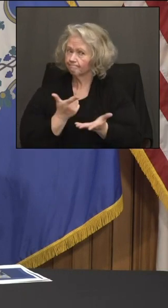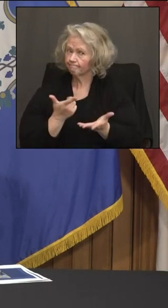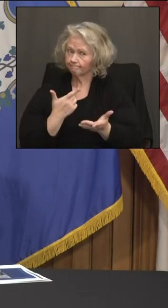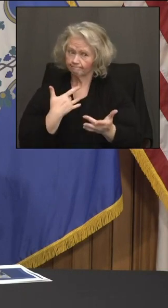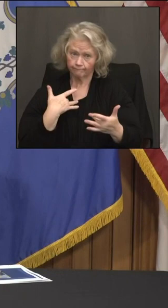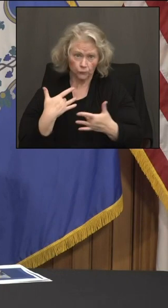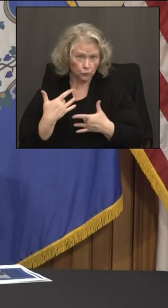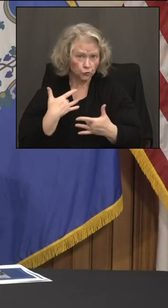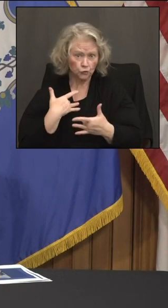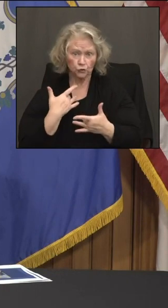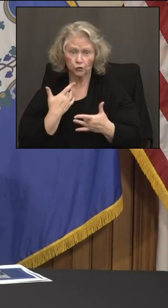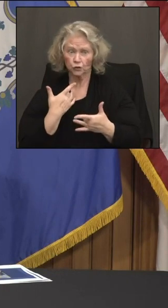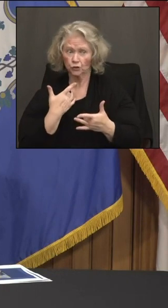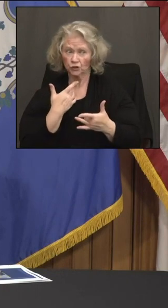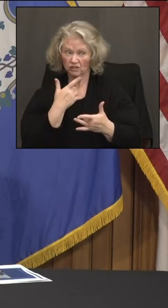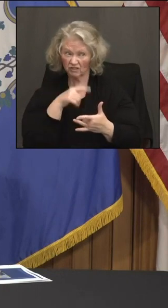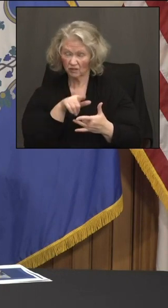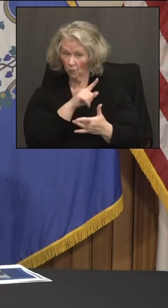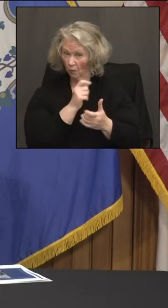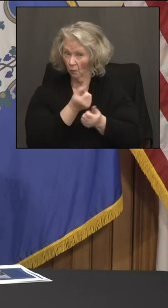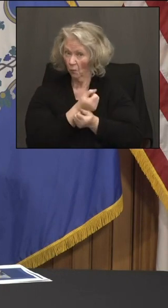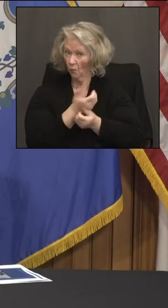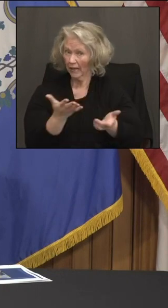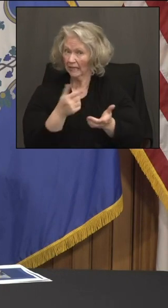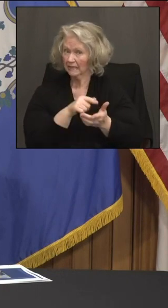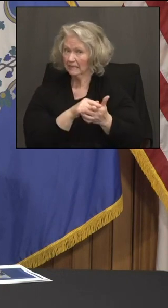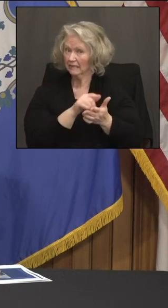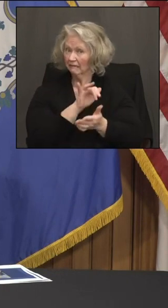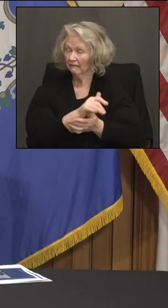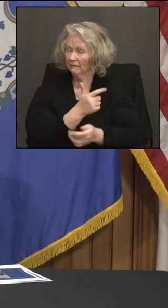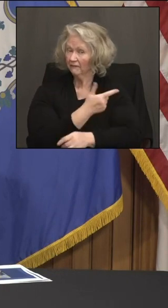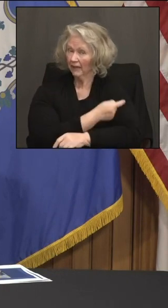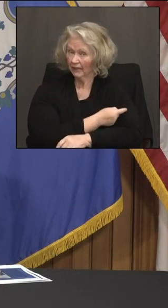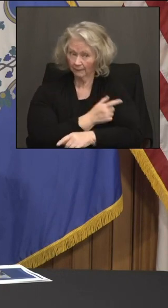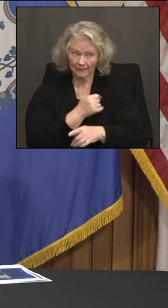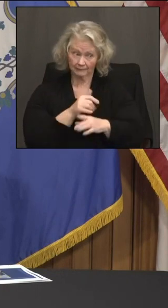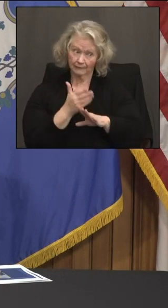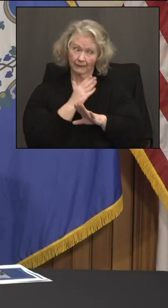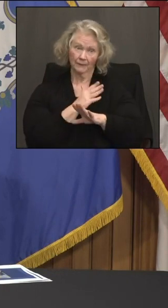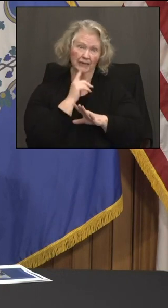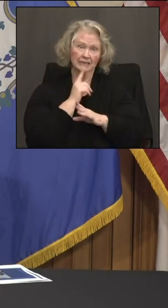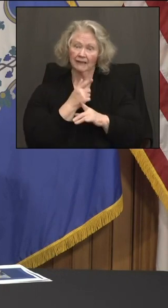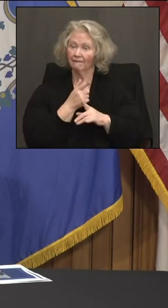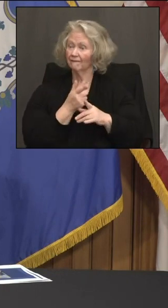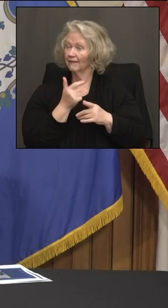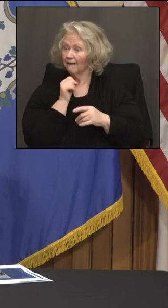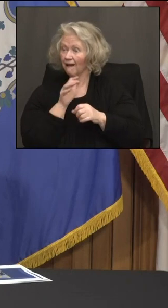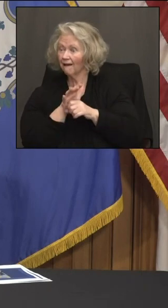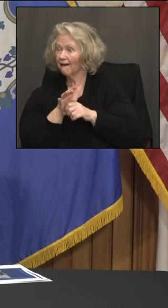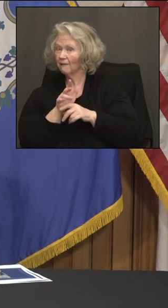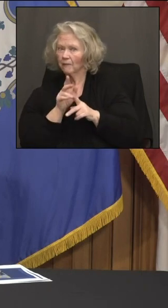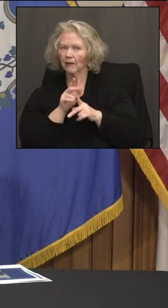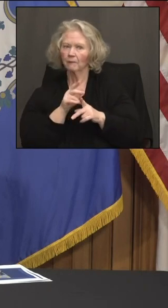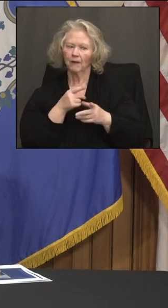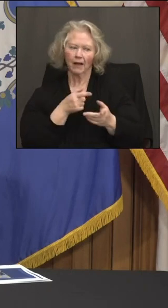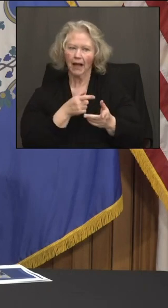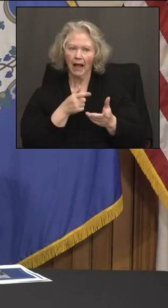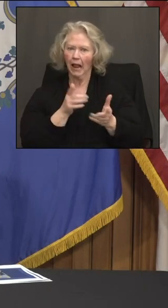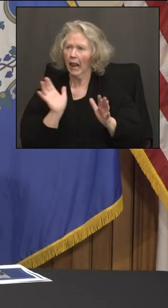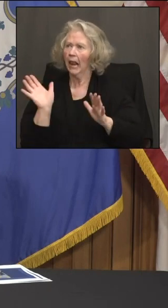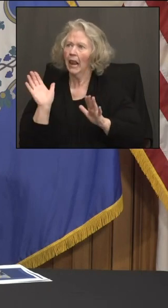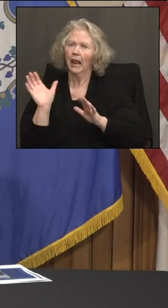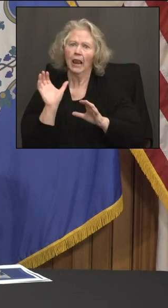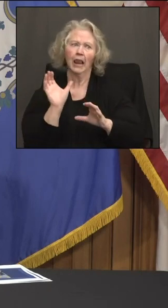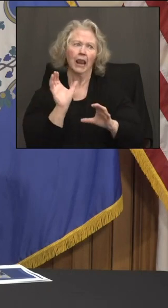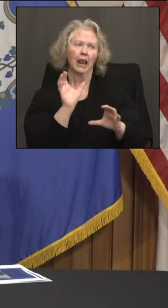you wind up with more doses going to waste? I mean, we talked about earlier in the pandemic, if you don't have enough people, you go out on the street and find somebody